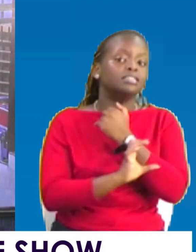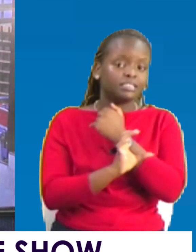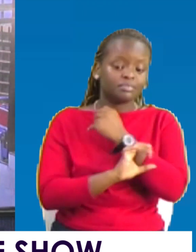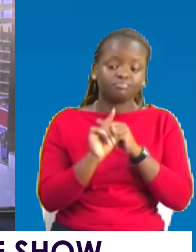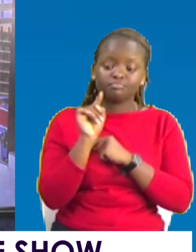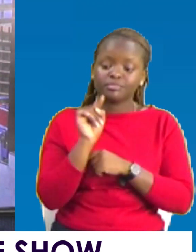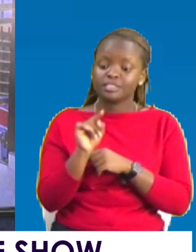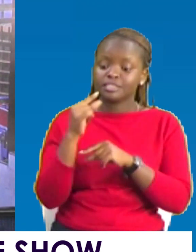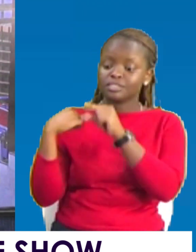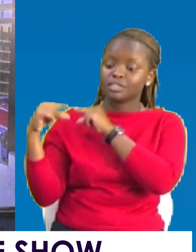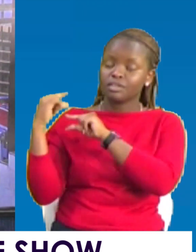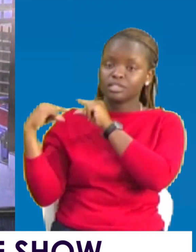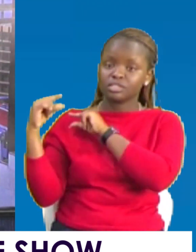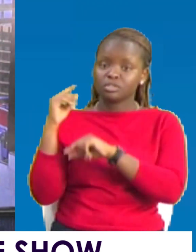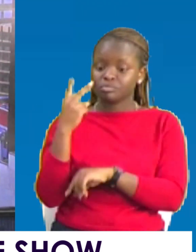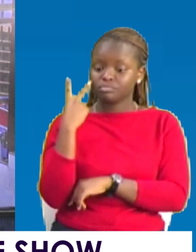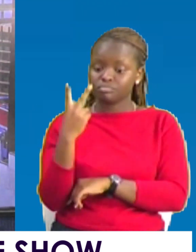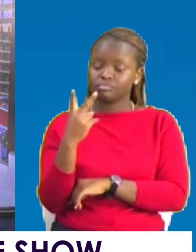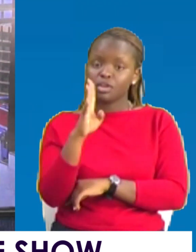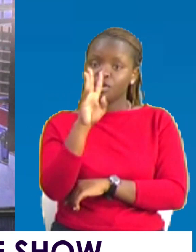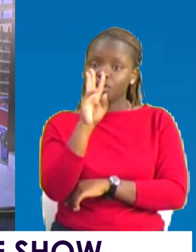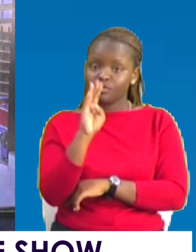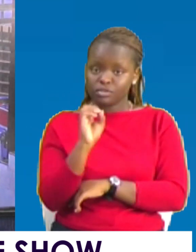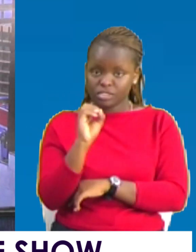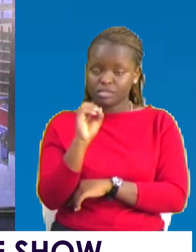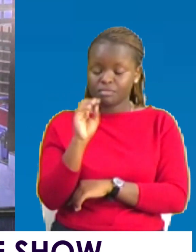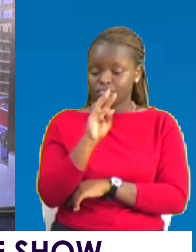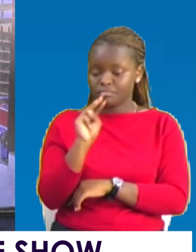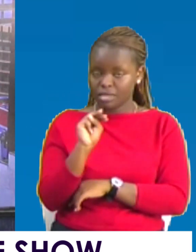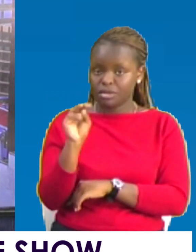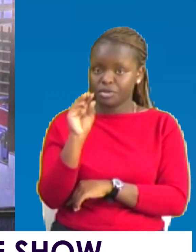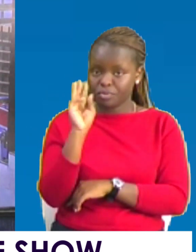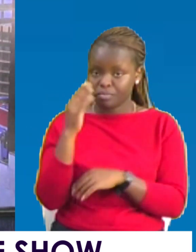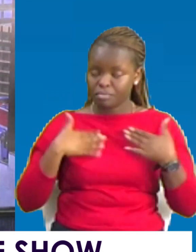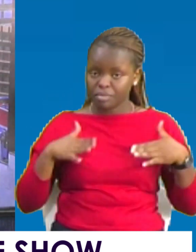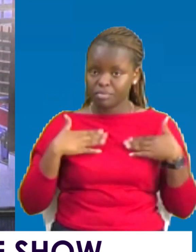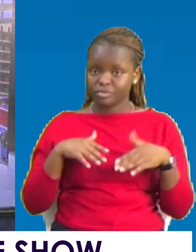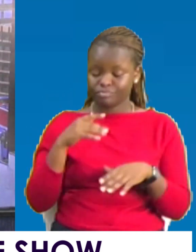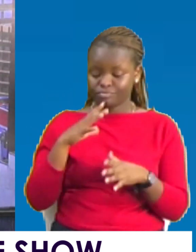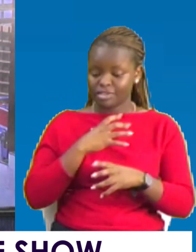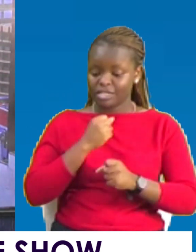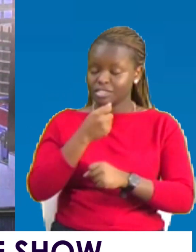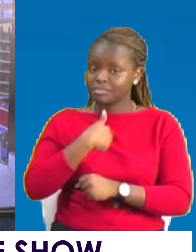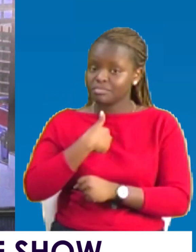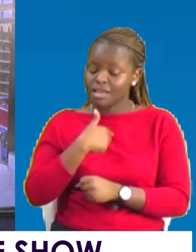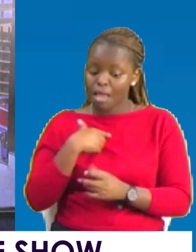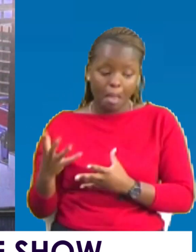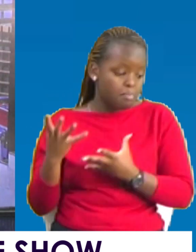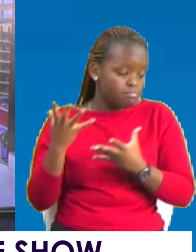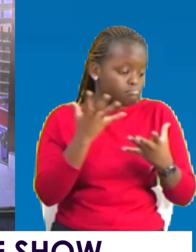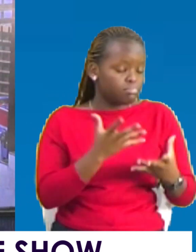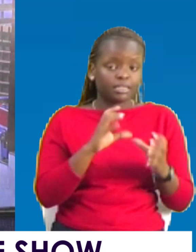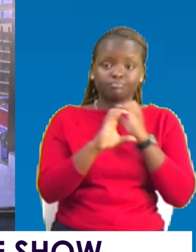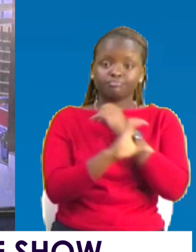generation that you are looking at. The 40 million people. This generation. Trust you me. One day they are going to bring this country